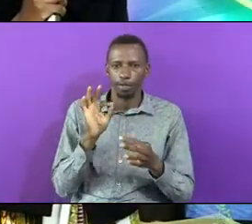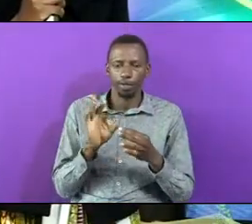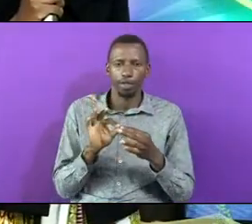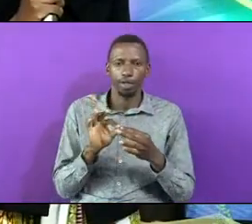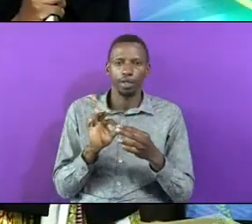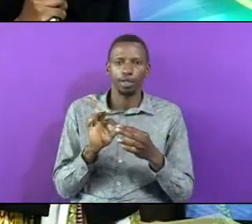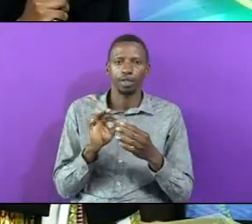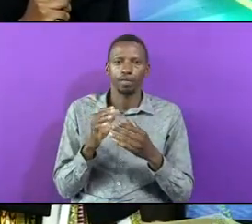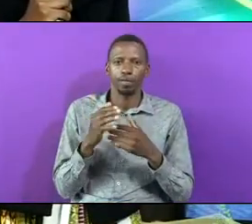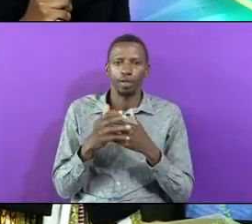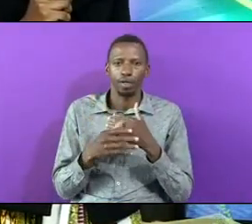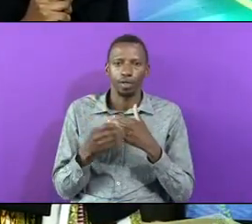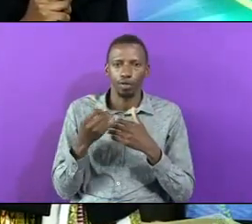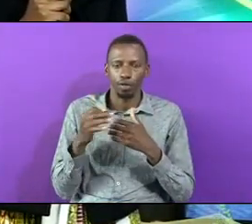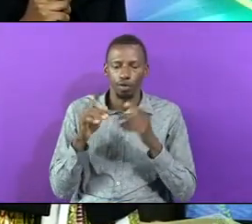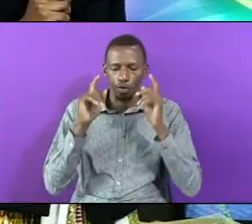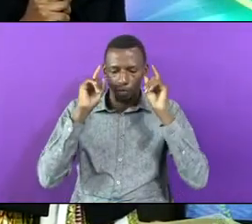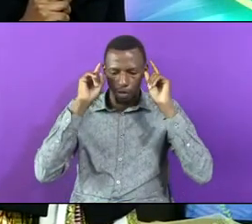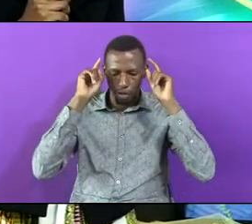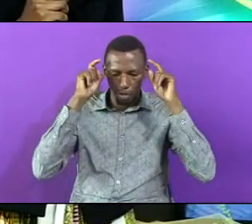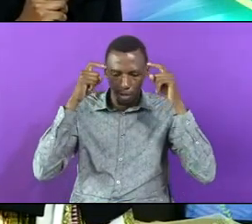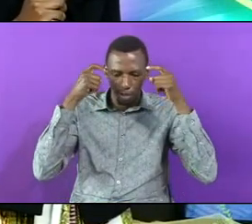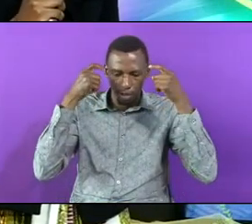Precious Blood